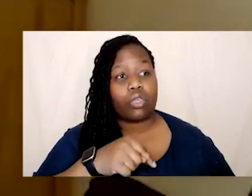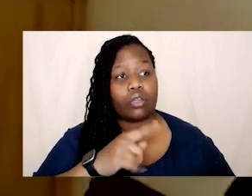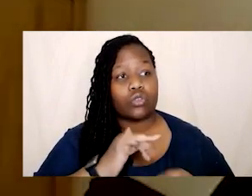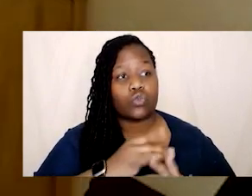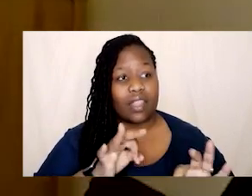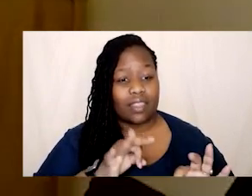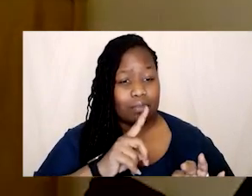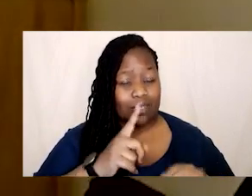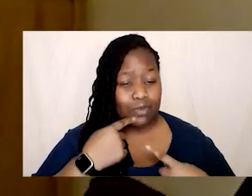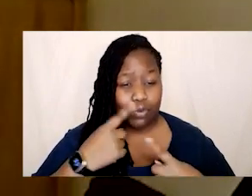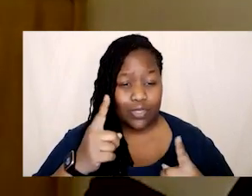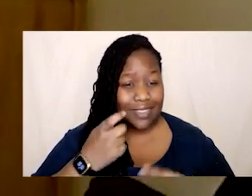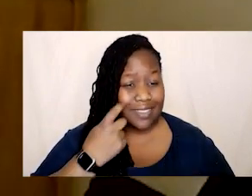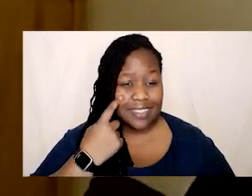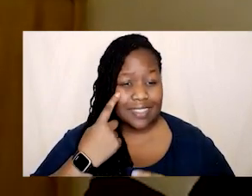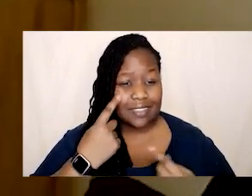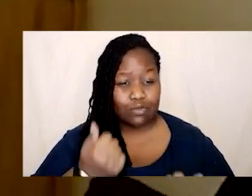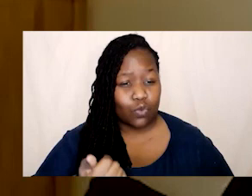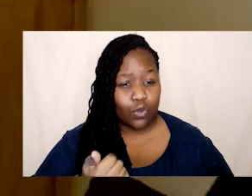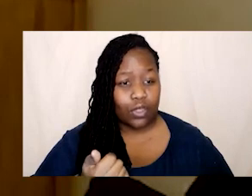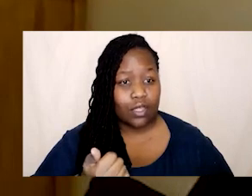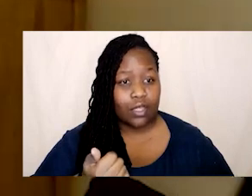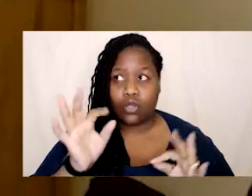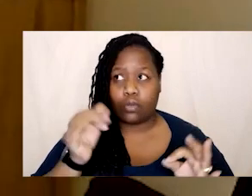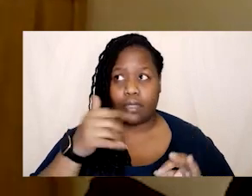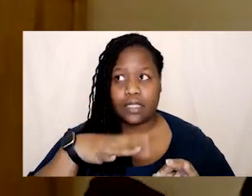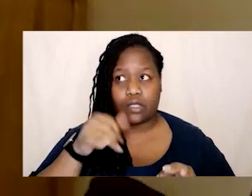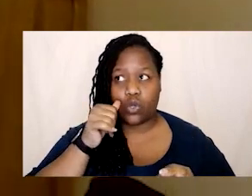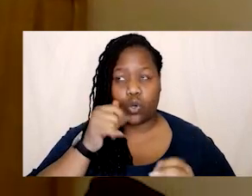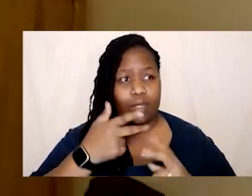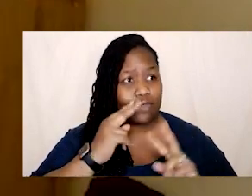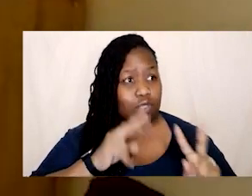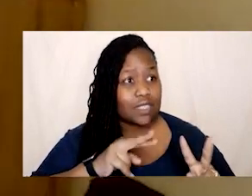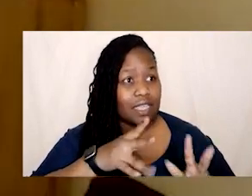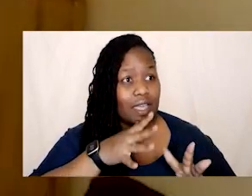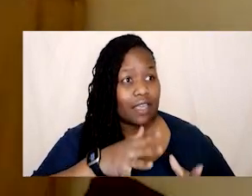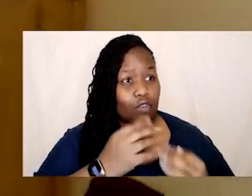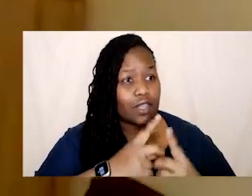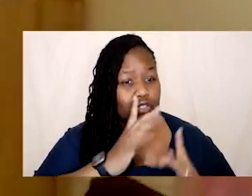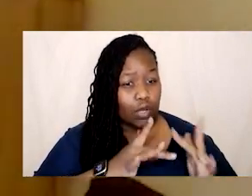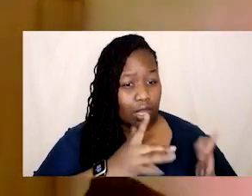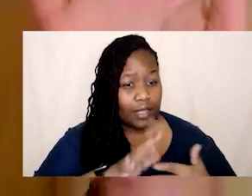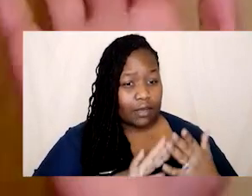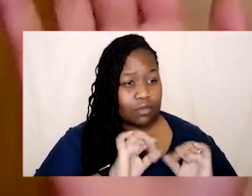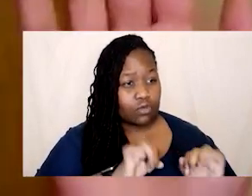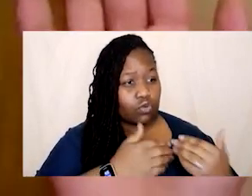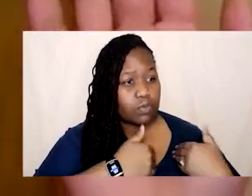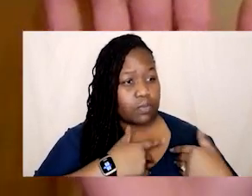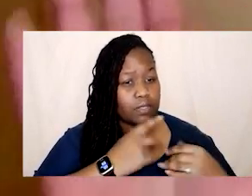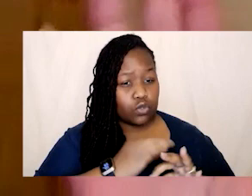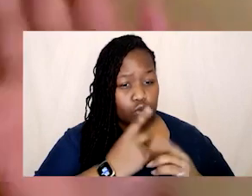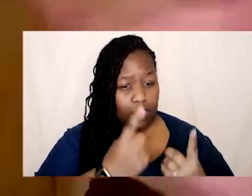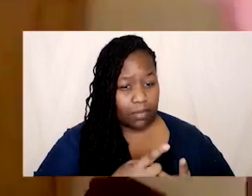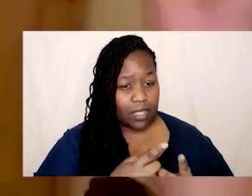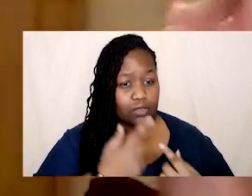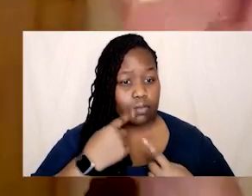hard like it's anonymous nobody even needs to know but like if you see something hateful online like that's your cue to do something about